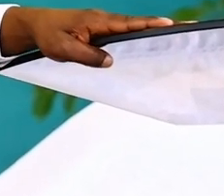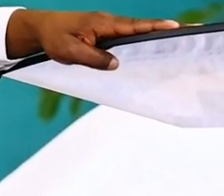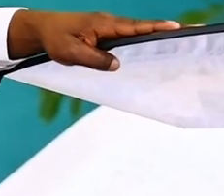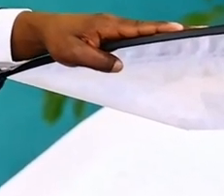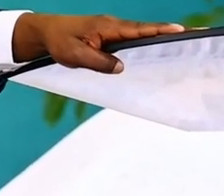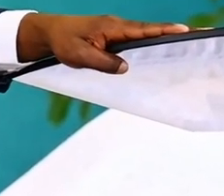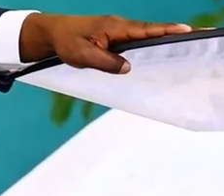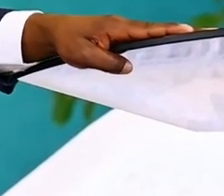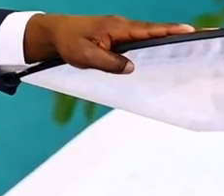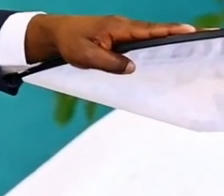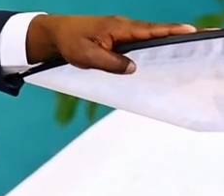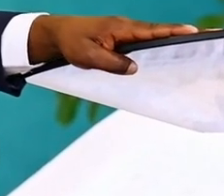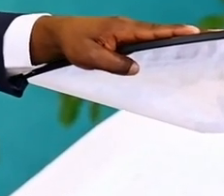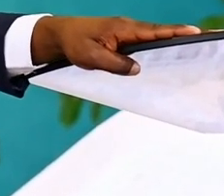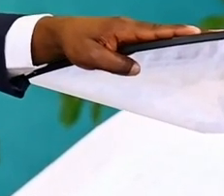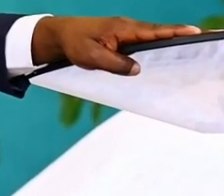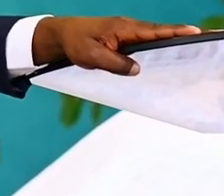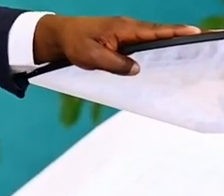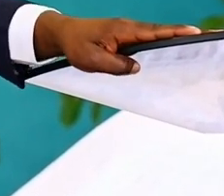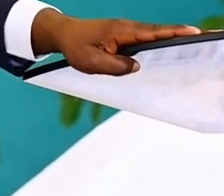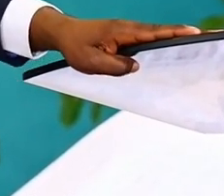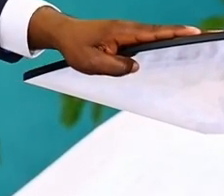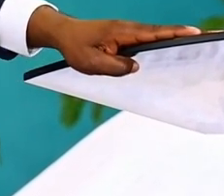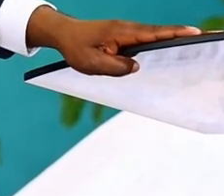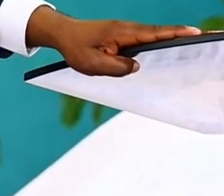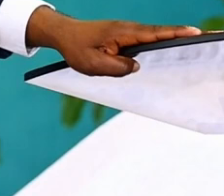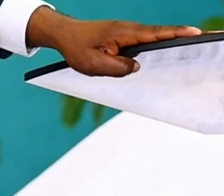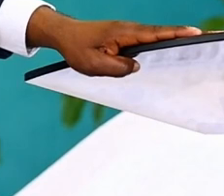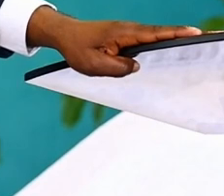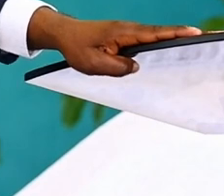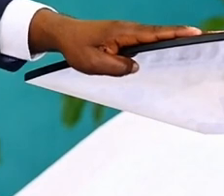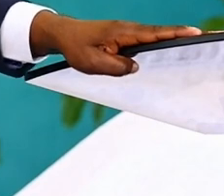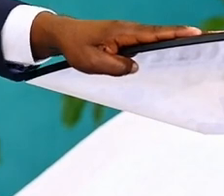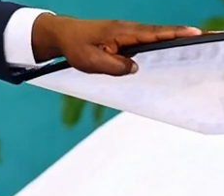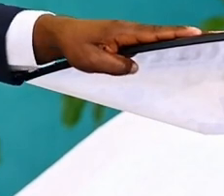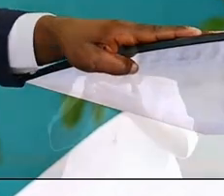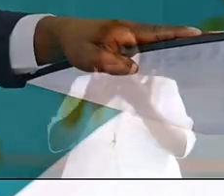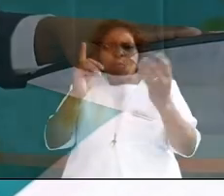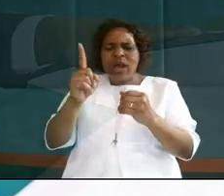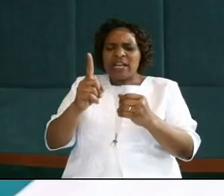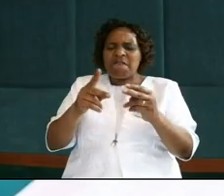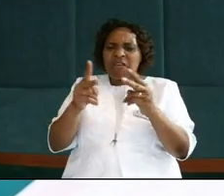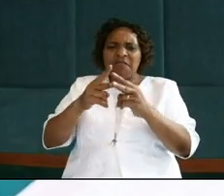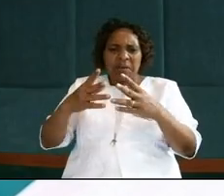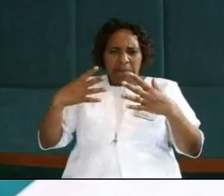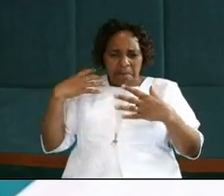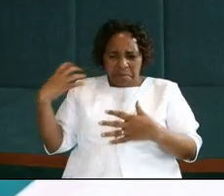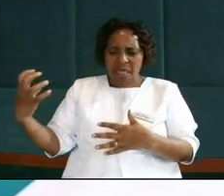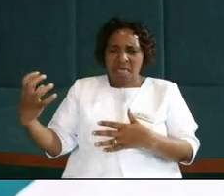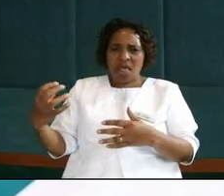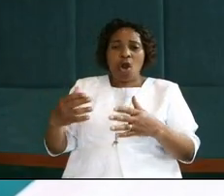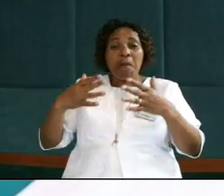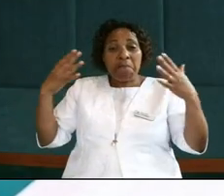figured out today that it was not something so big, that that is silver that Judas was given,